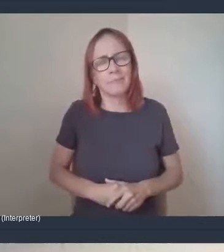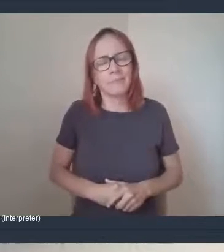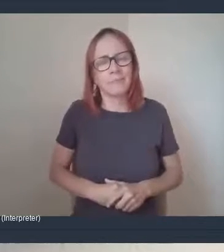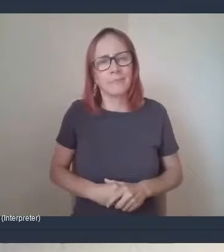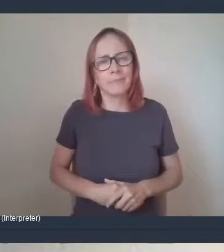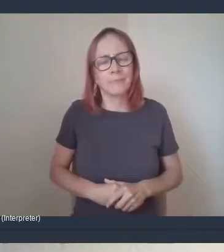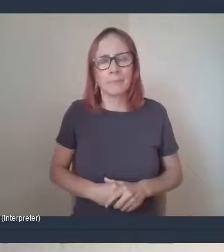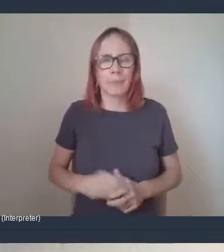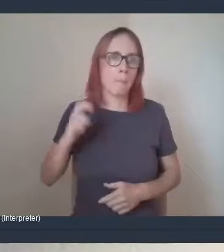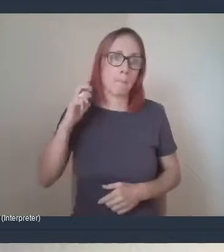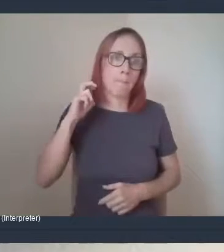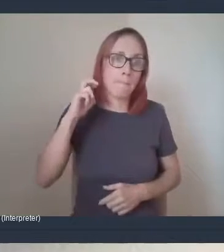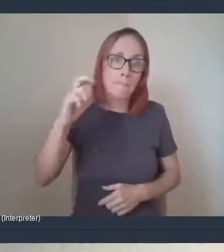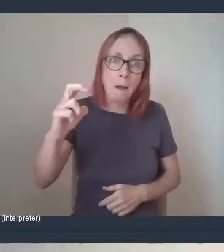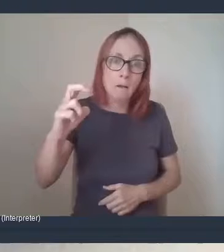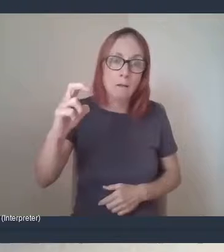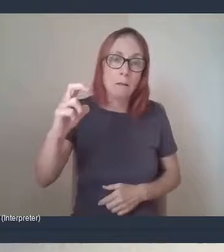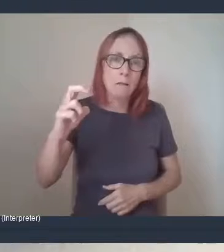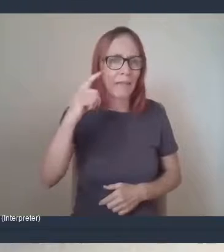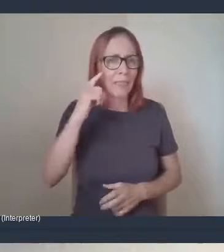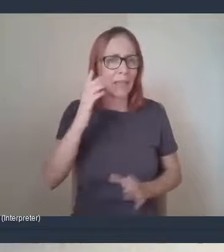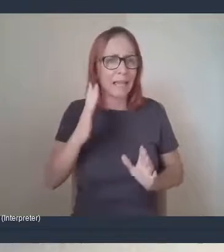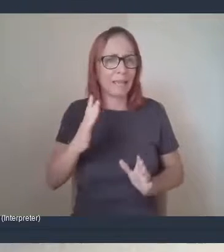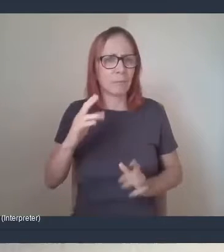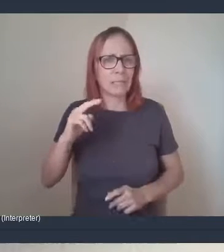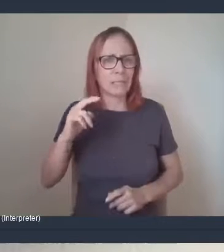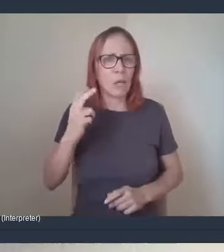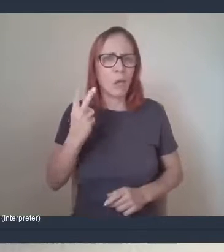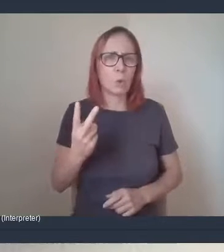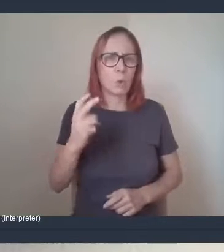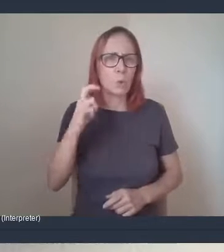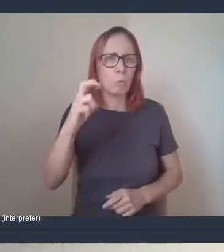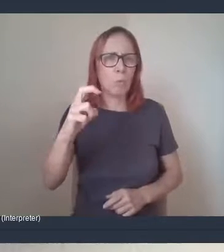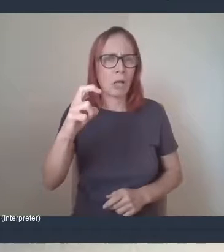routes, I think you need to get two buses to get to the food bank in Glenrothes.